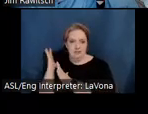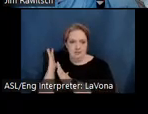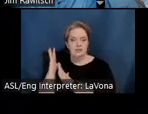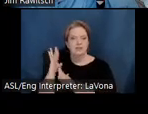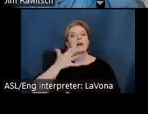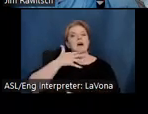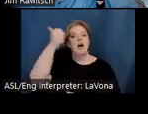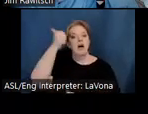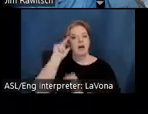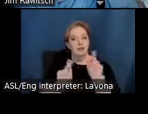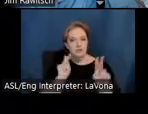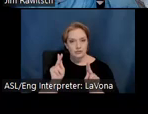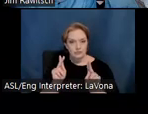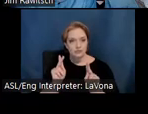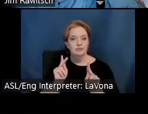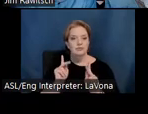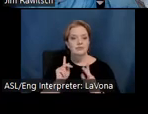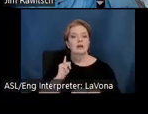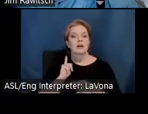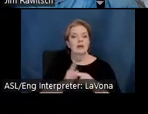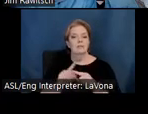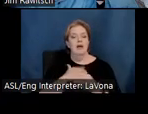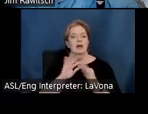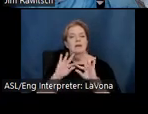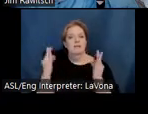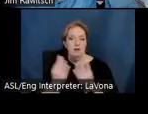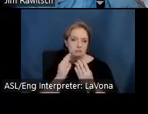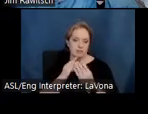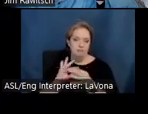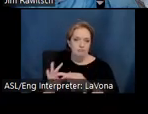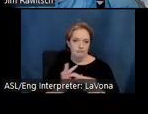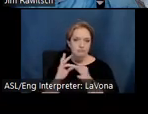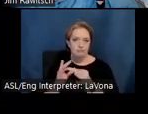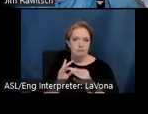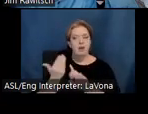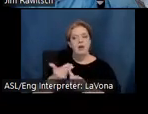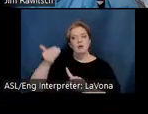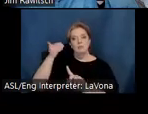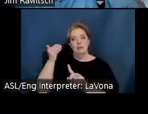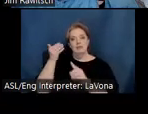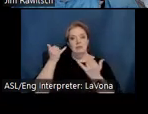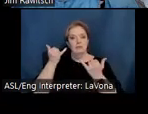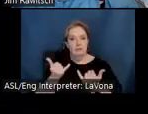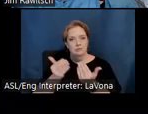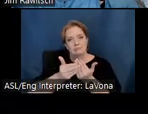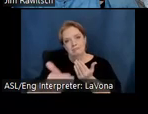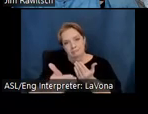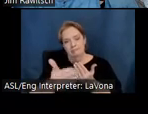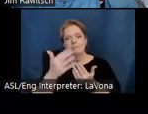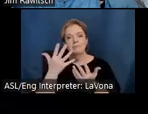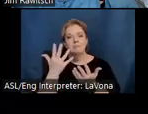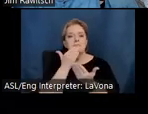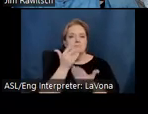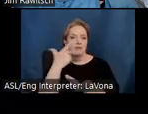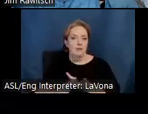Elders, and Evuhinkem, our relatives and relations, past, present, and emerging. Thank you for being with us here today.